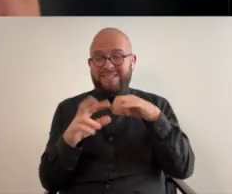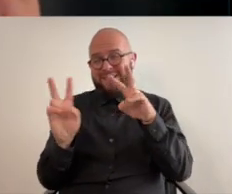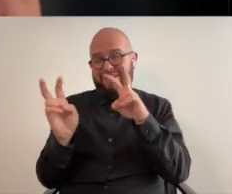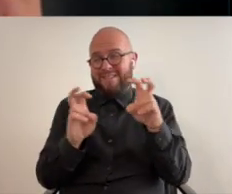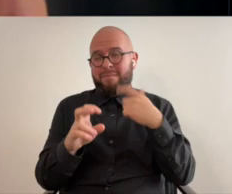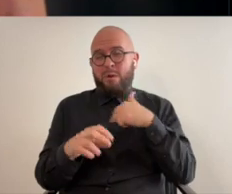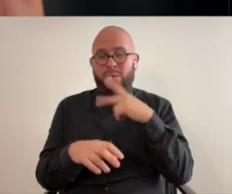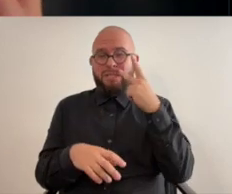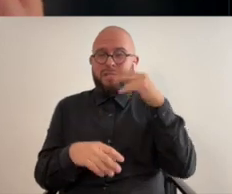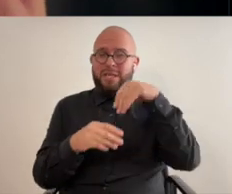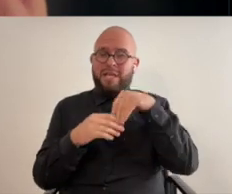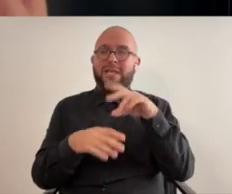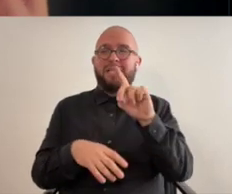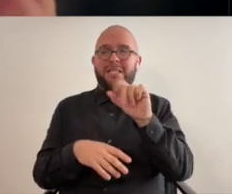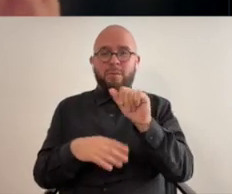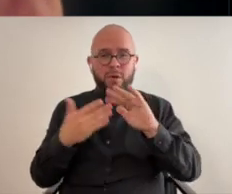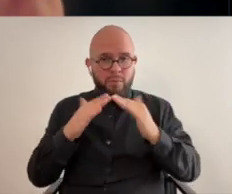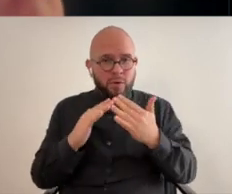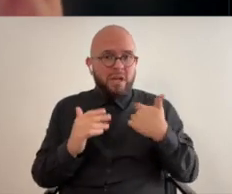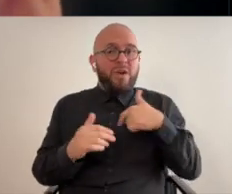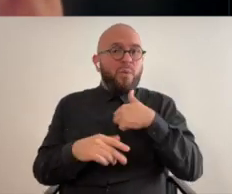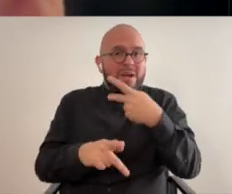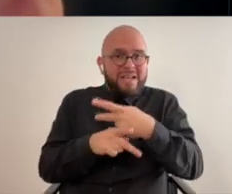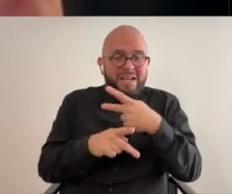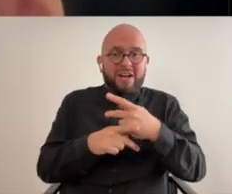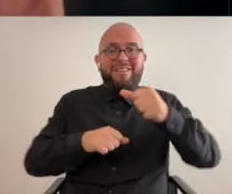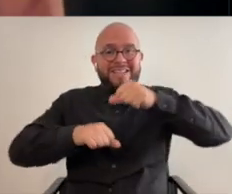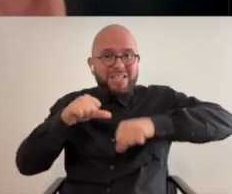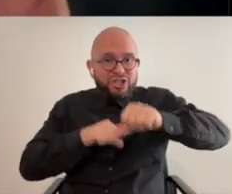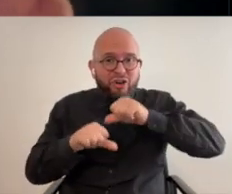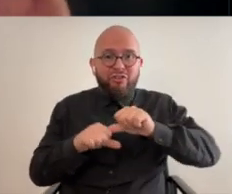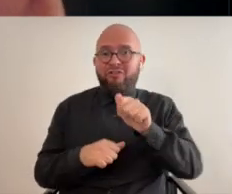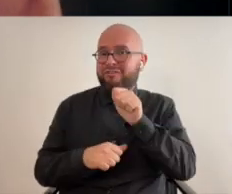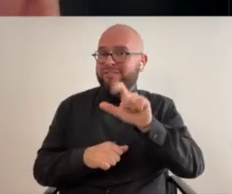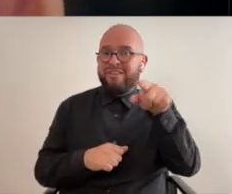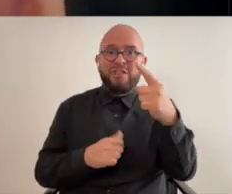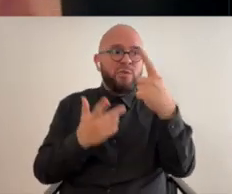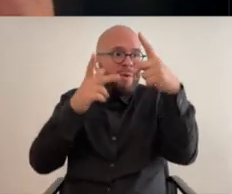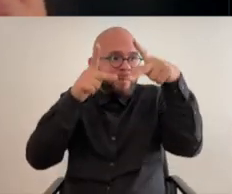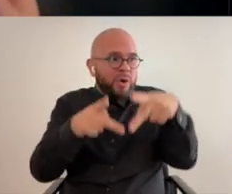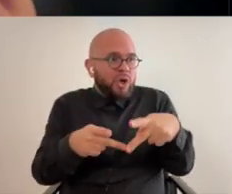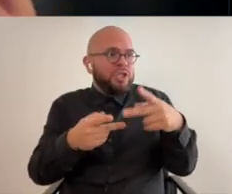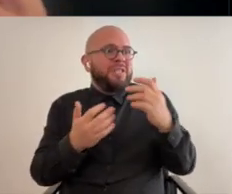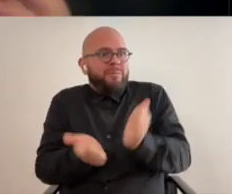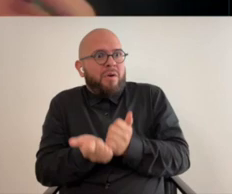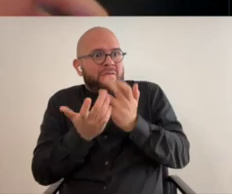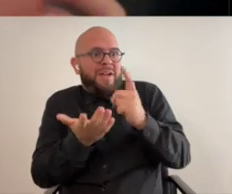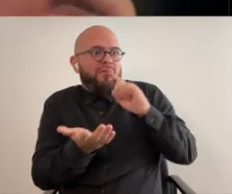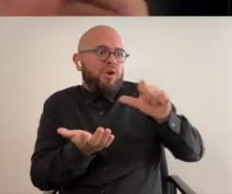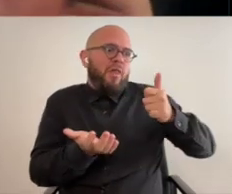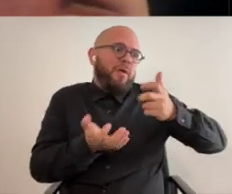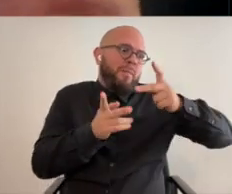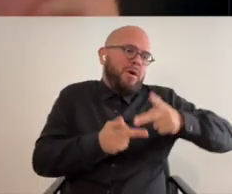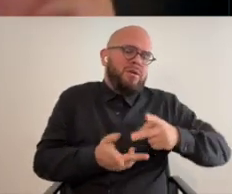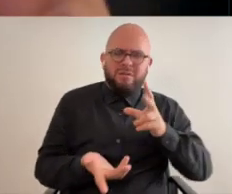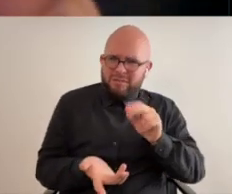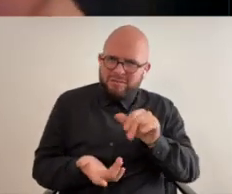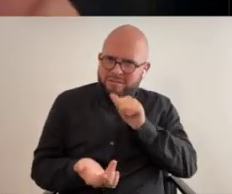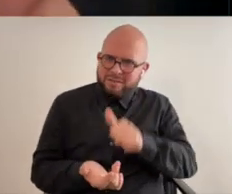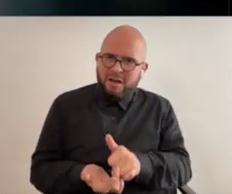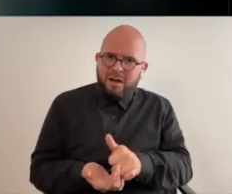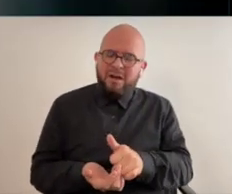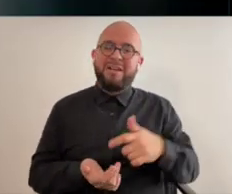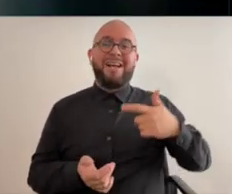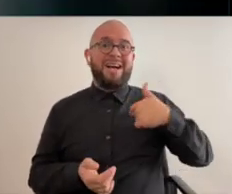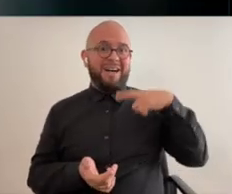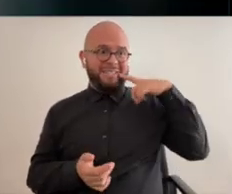it's a theme in the disabled community that we care for each other that it's not just one person providing for the other